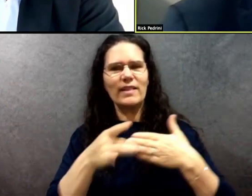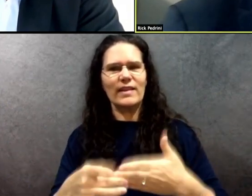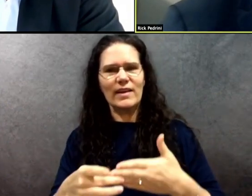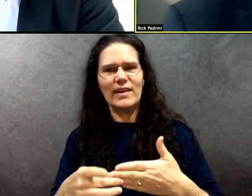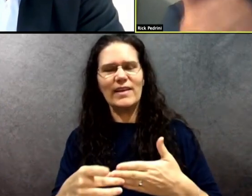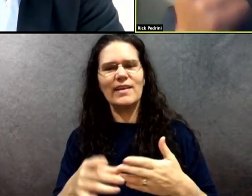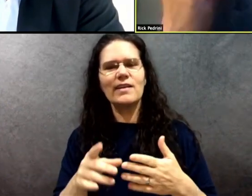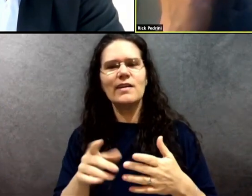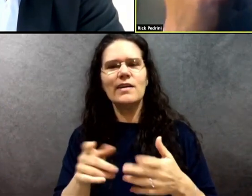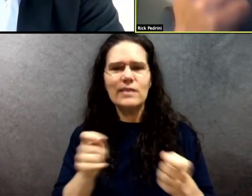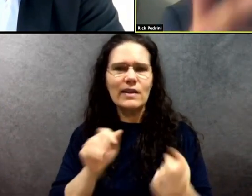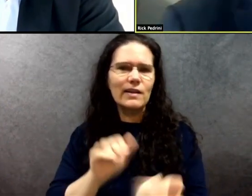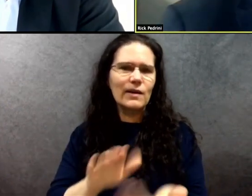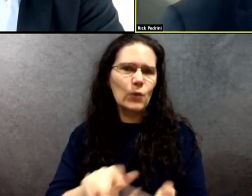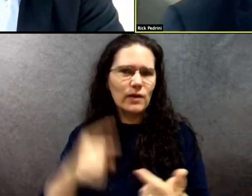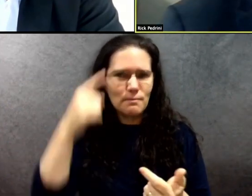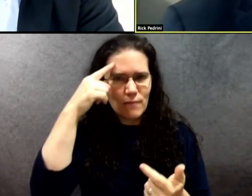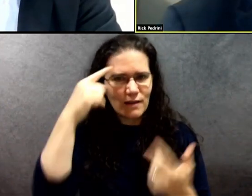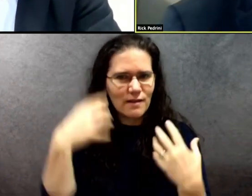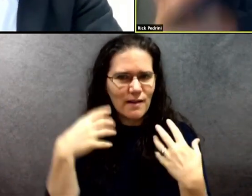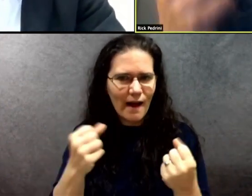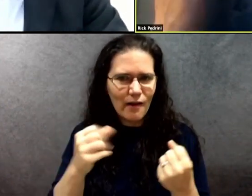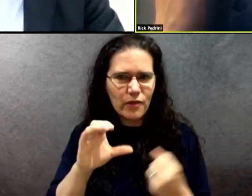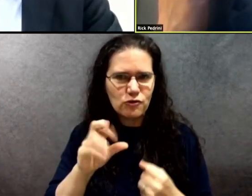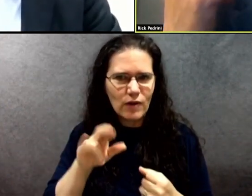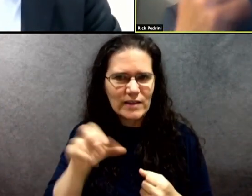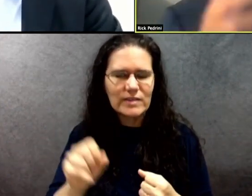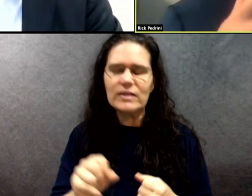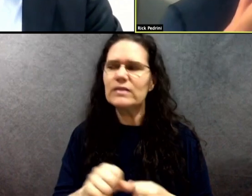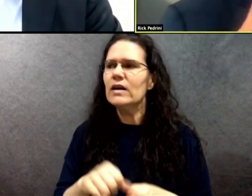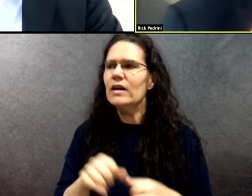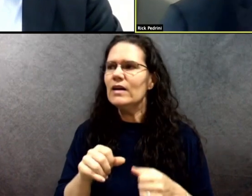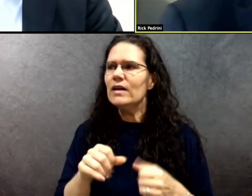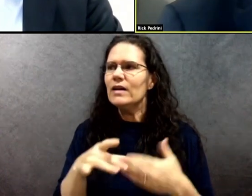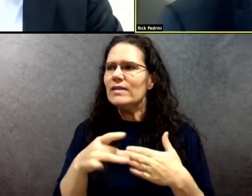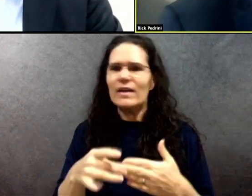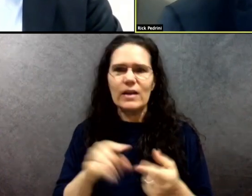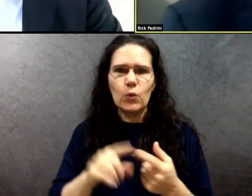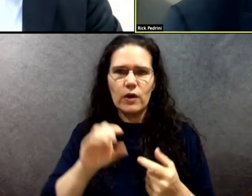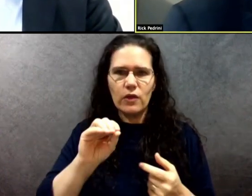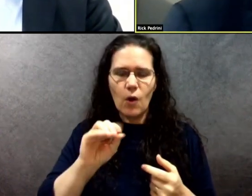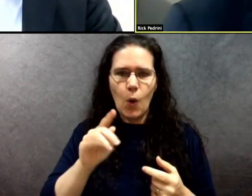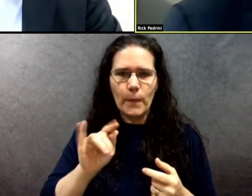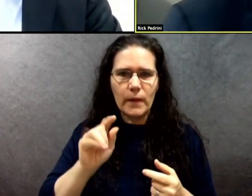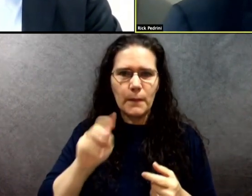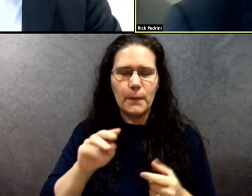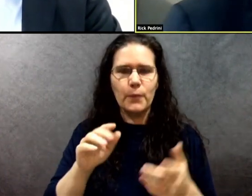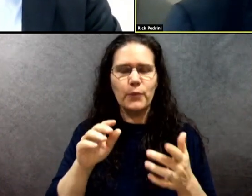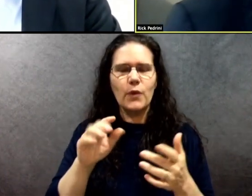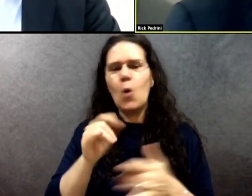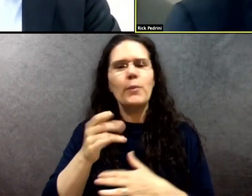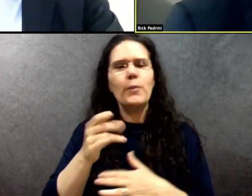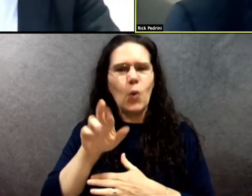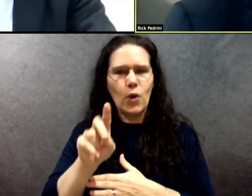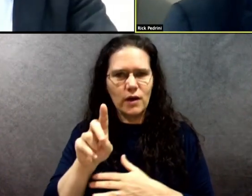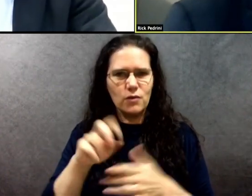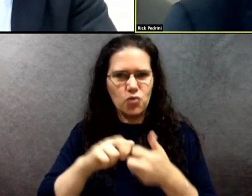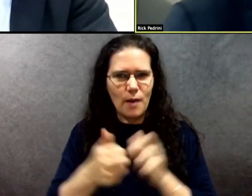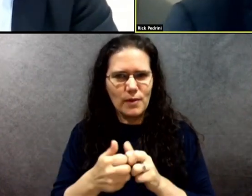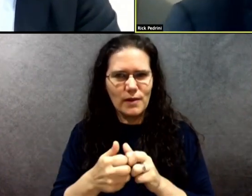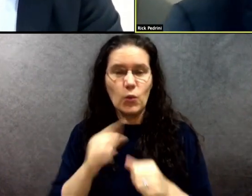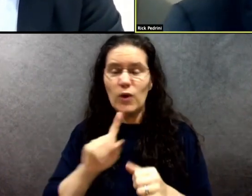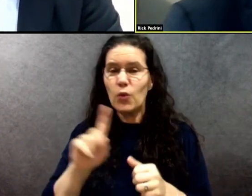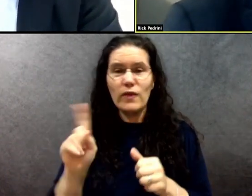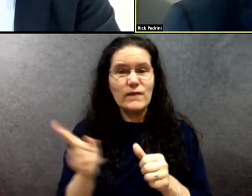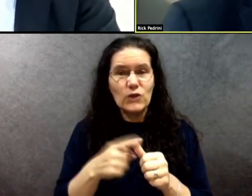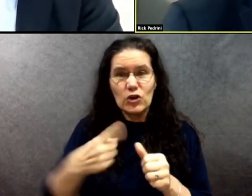with mental health crises, dealing with the opiate problem. We were some of the first in the, the area to be distributing Narcan at